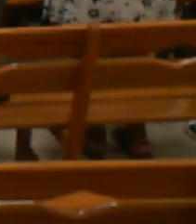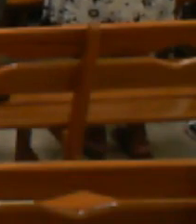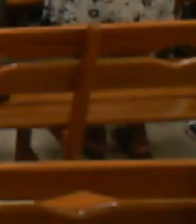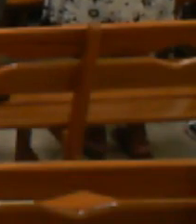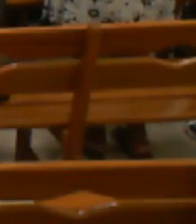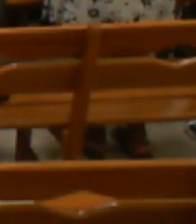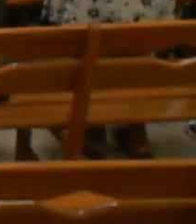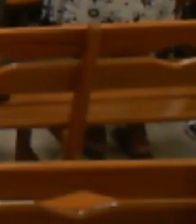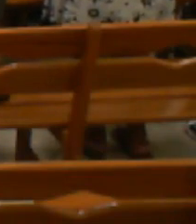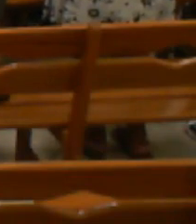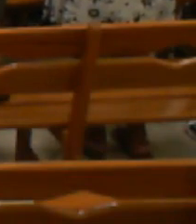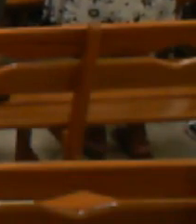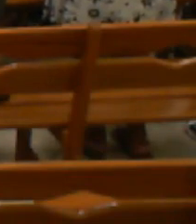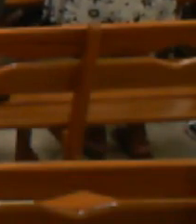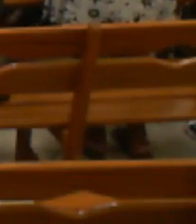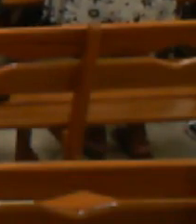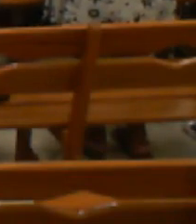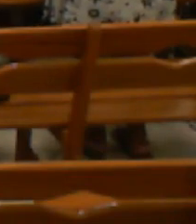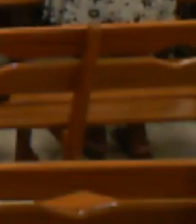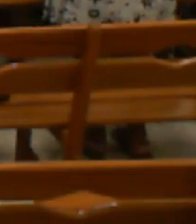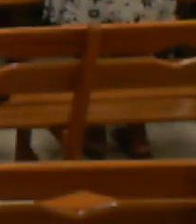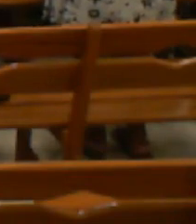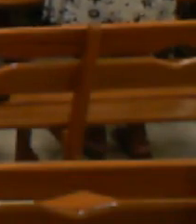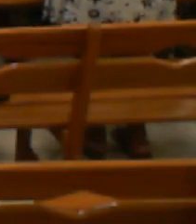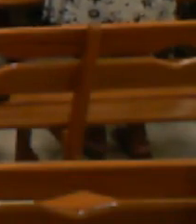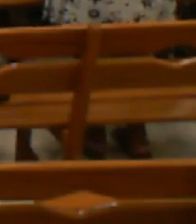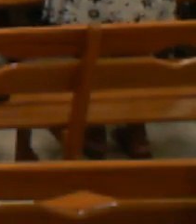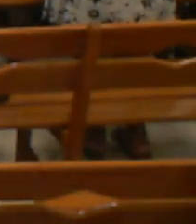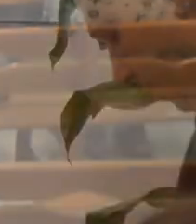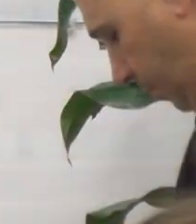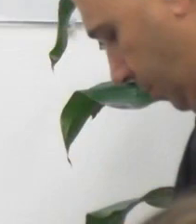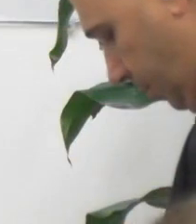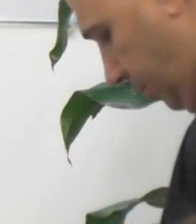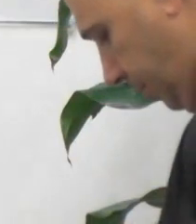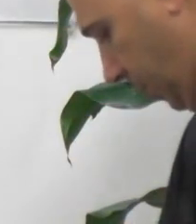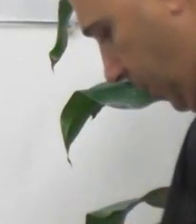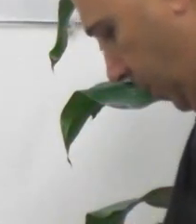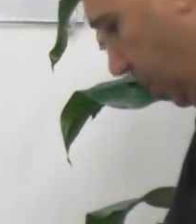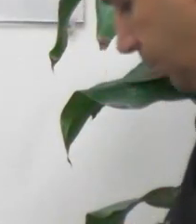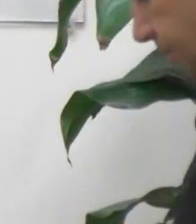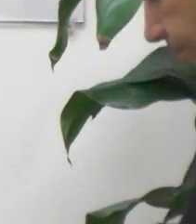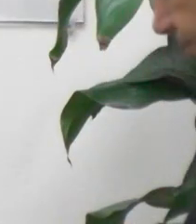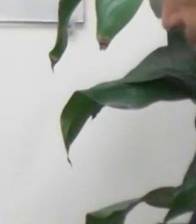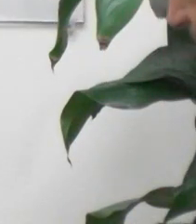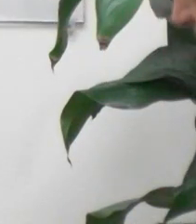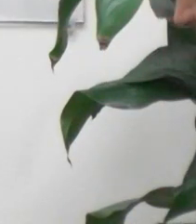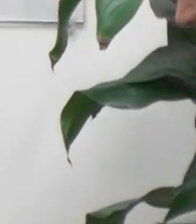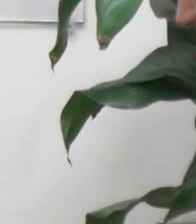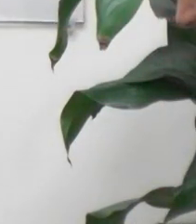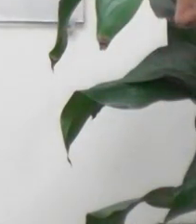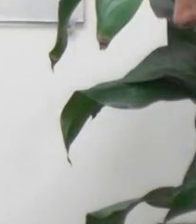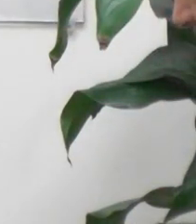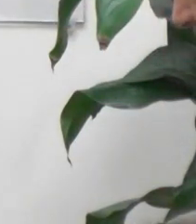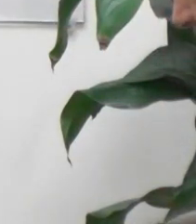we couldn't speak about what was taught here when the Holy Spirit was